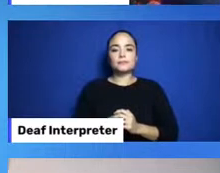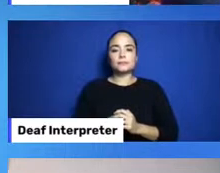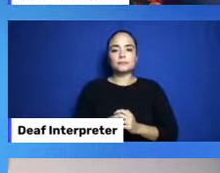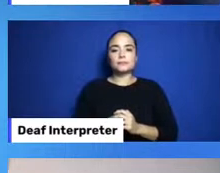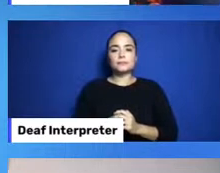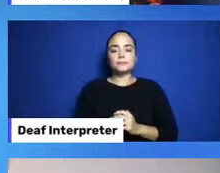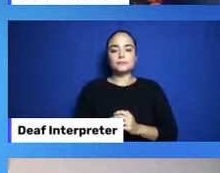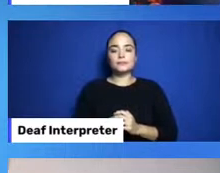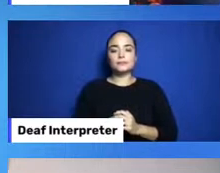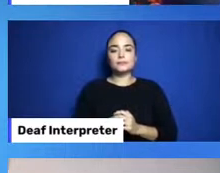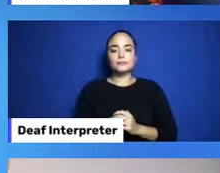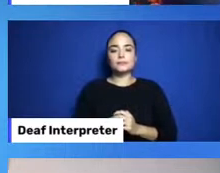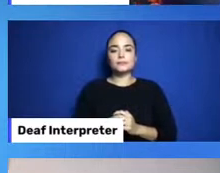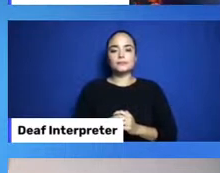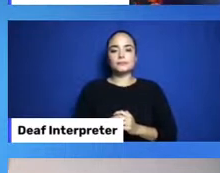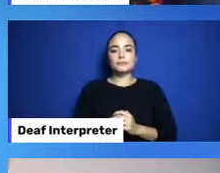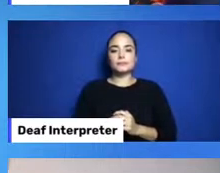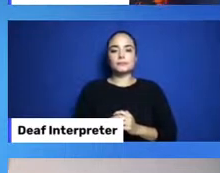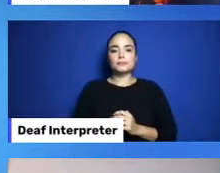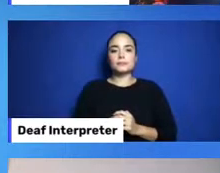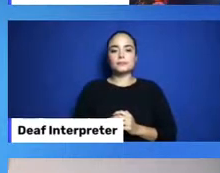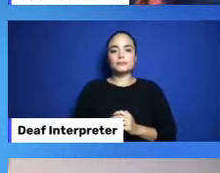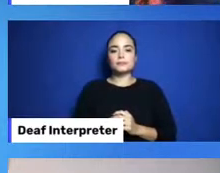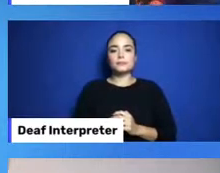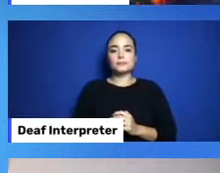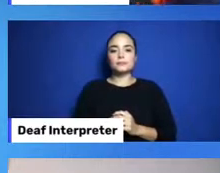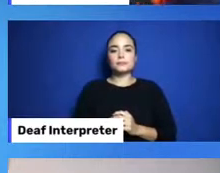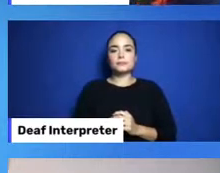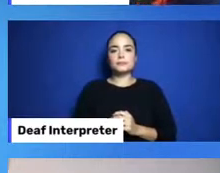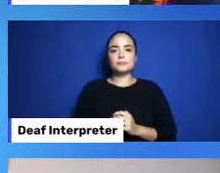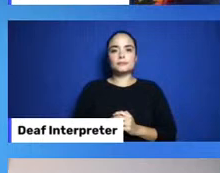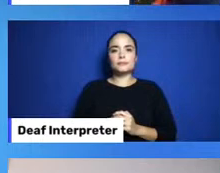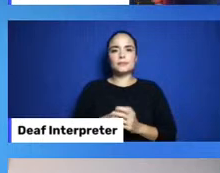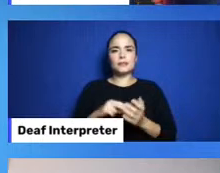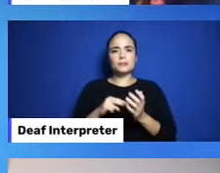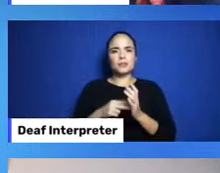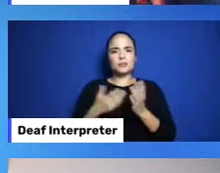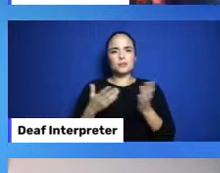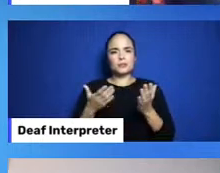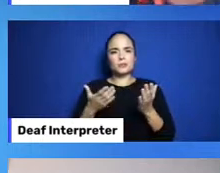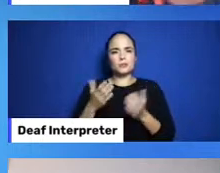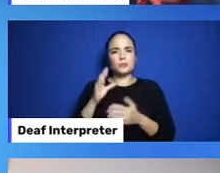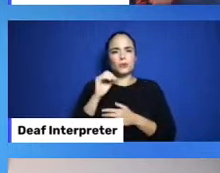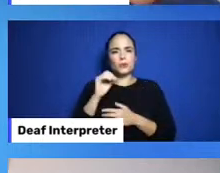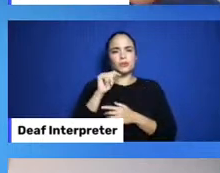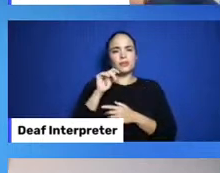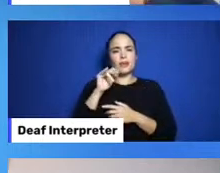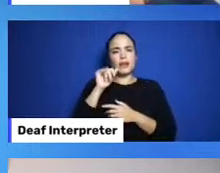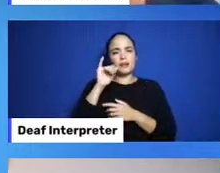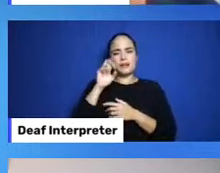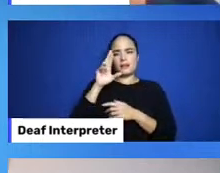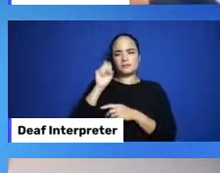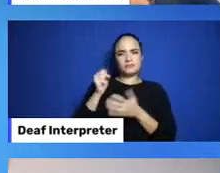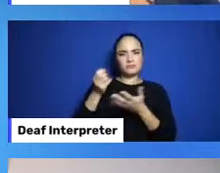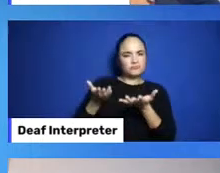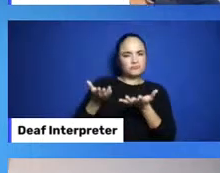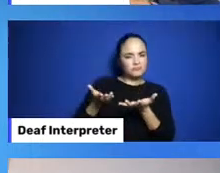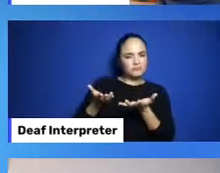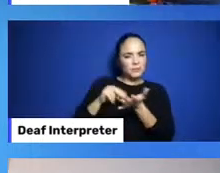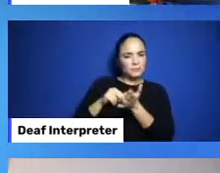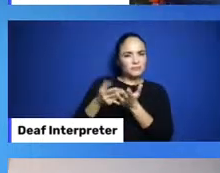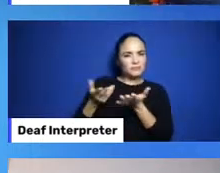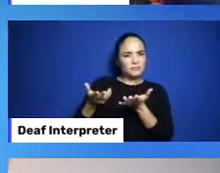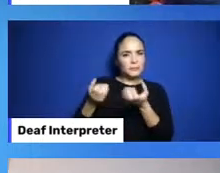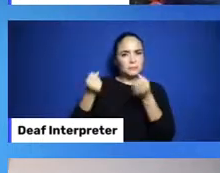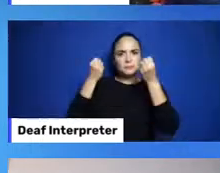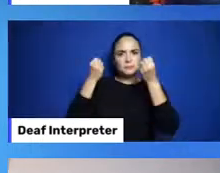Well, what does Mr. Bell mean by containers? Well, there's all sorts of containers out there in the world. In the slides you can see I